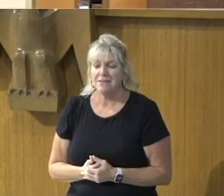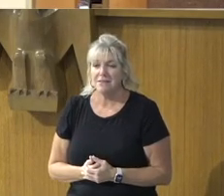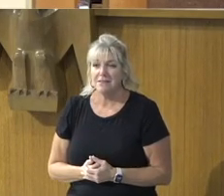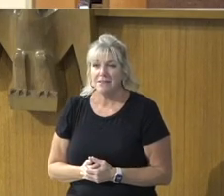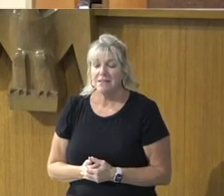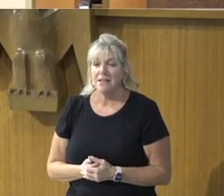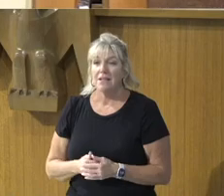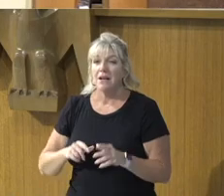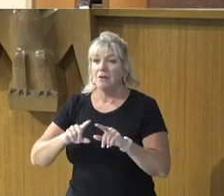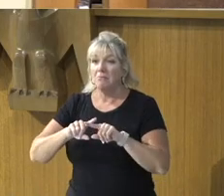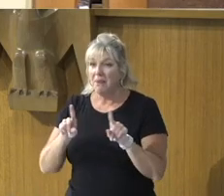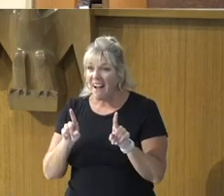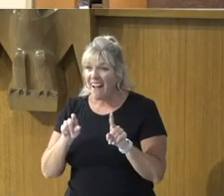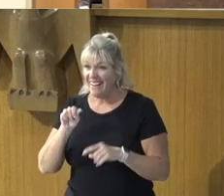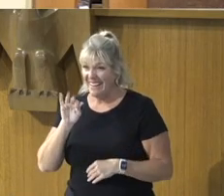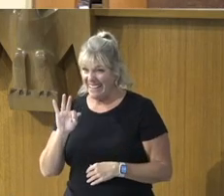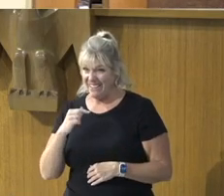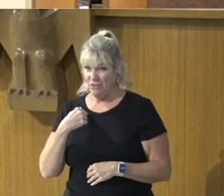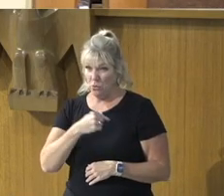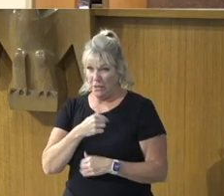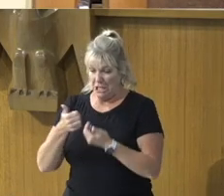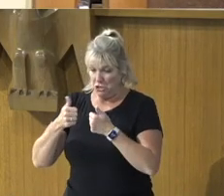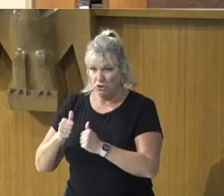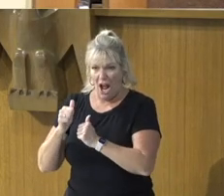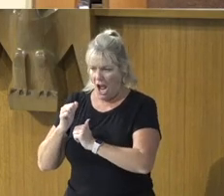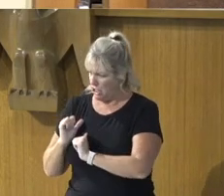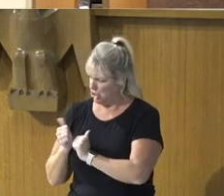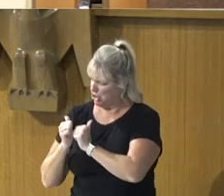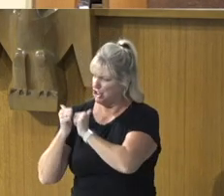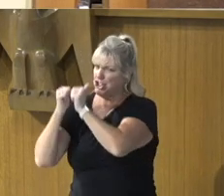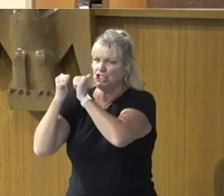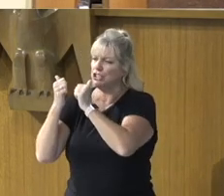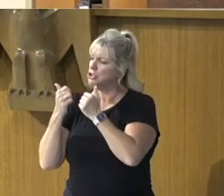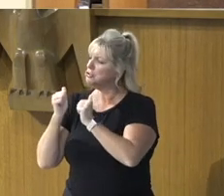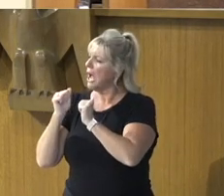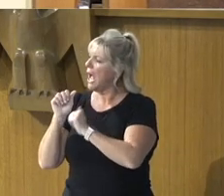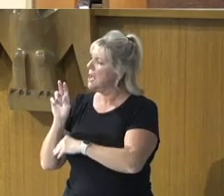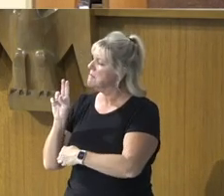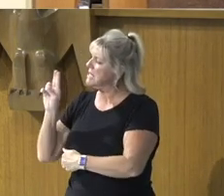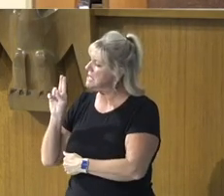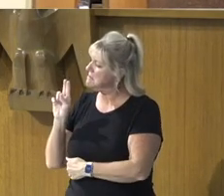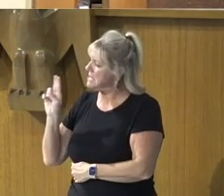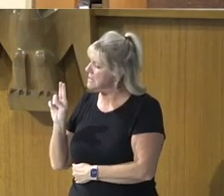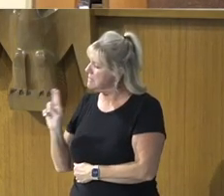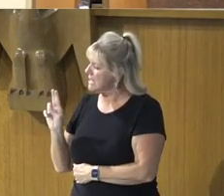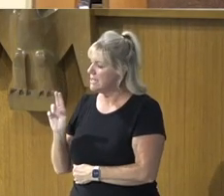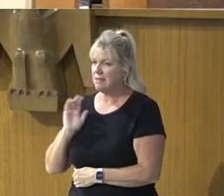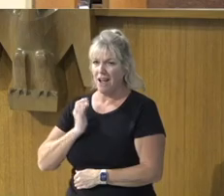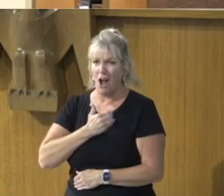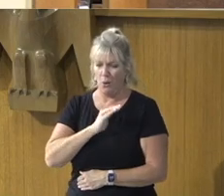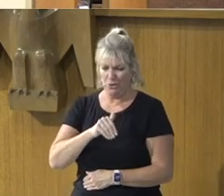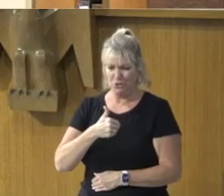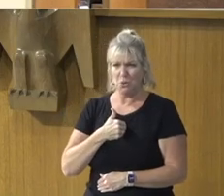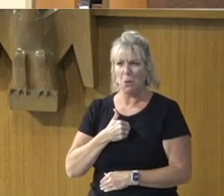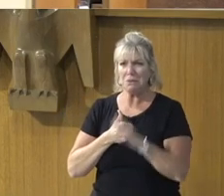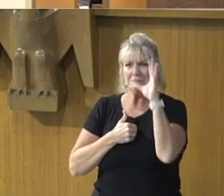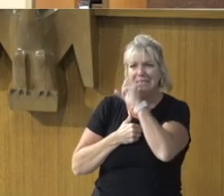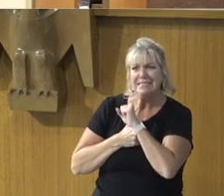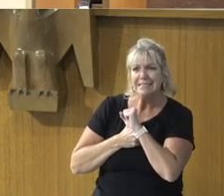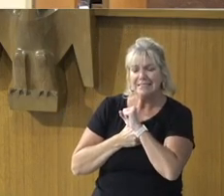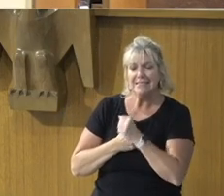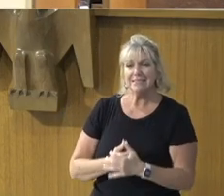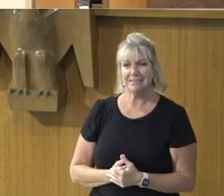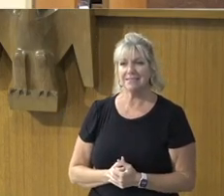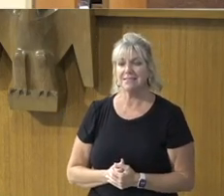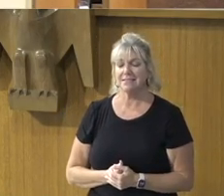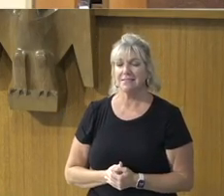Abuse, And try to outdo, Unfairly, One another, Are we not denying, Our very soul's, Destiny, Destiny, Now this